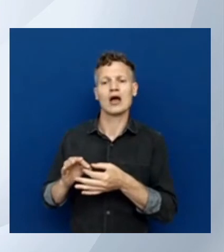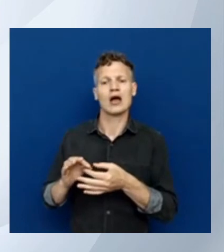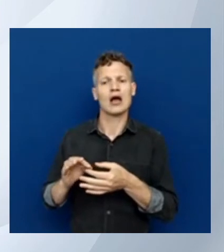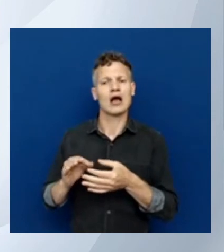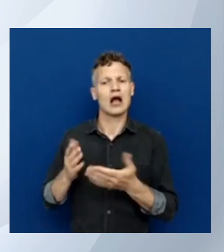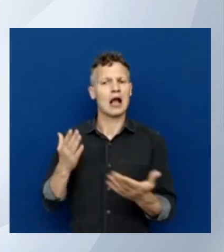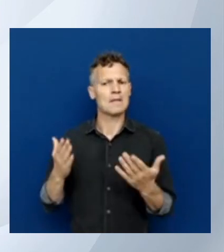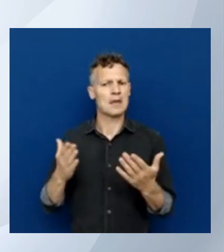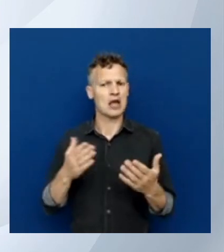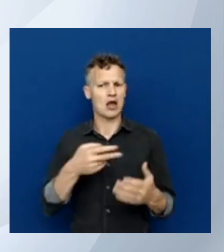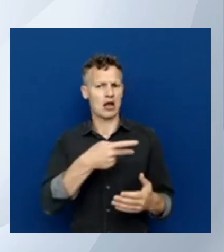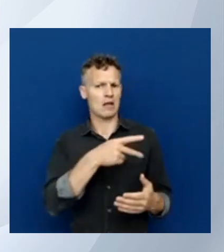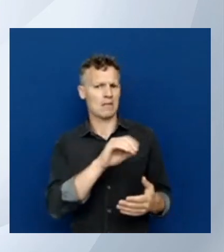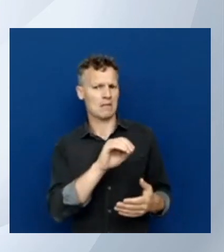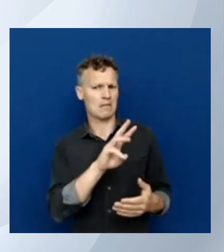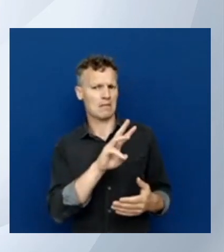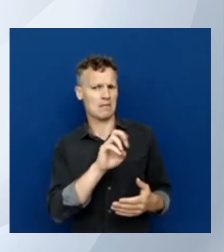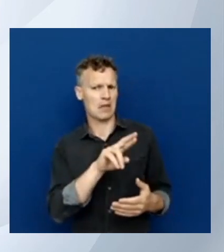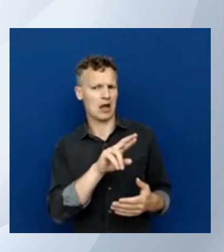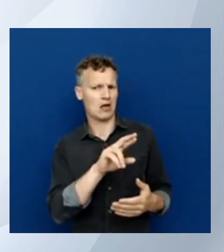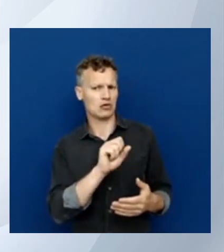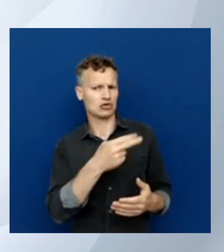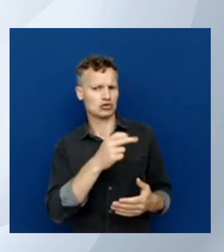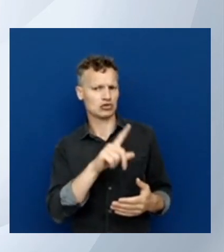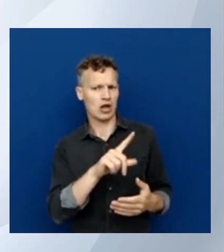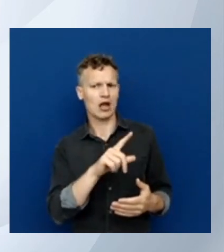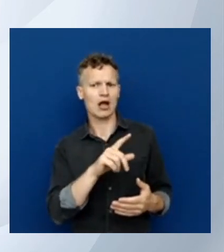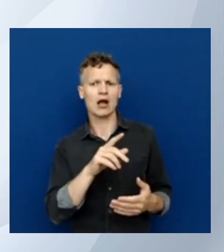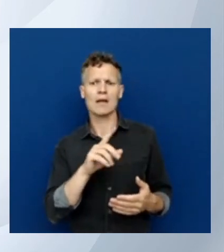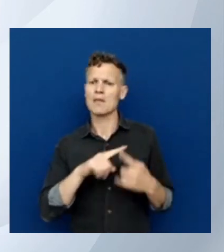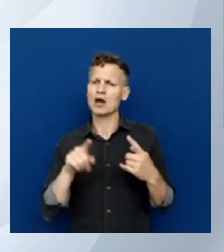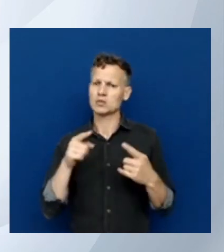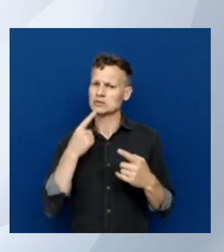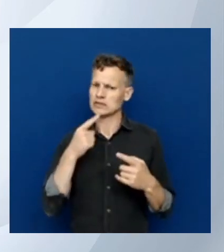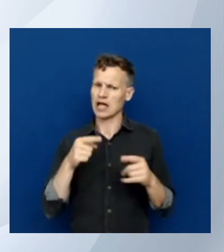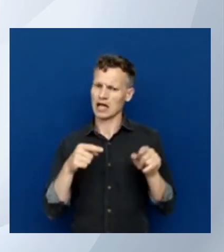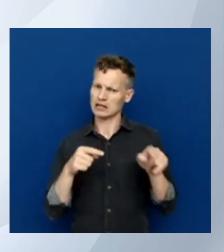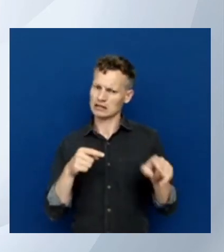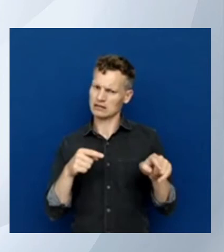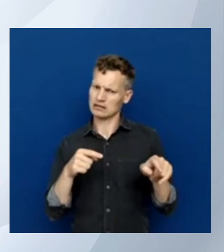person what are customers doing mostly